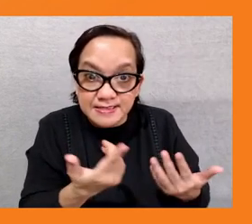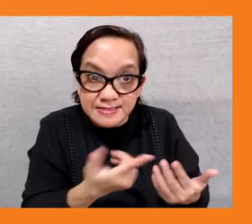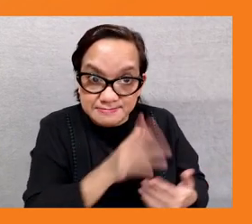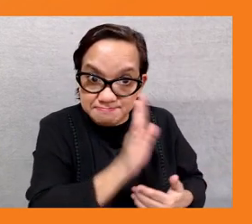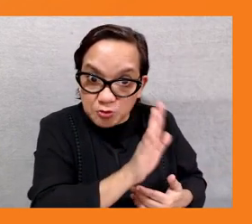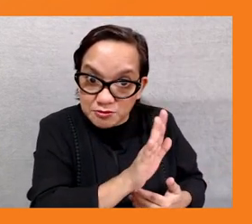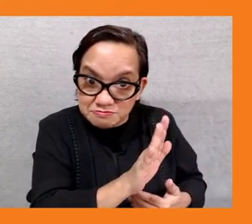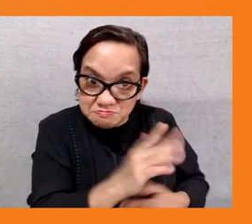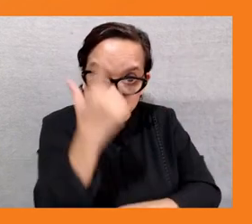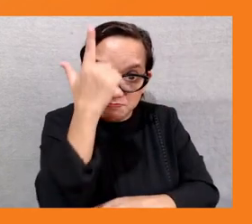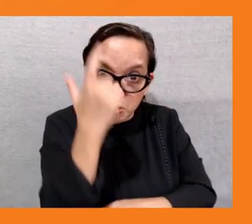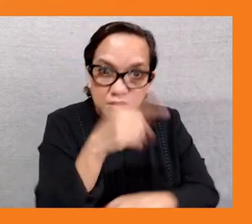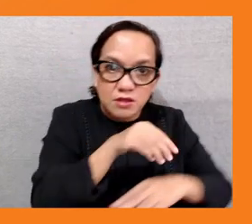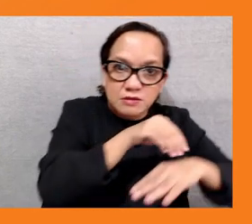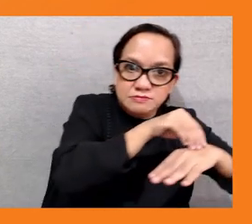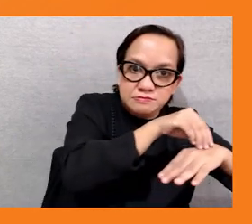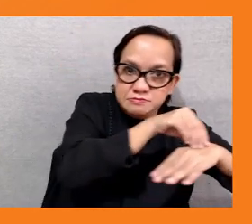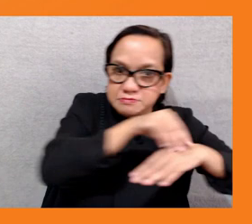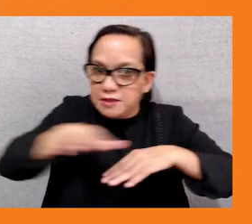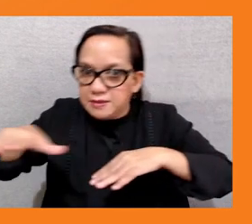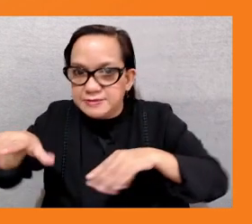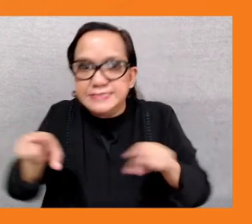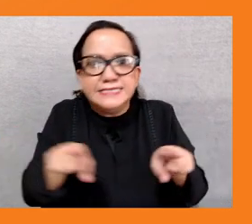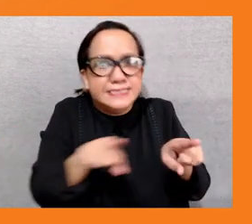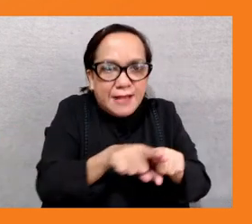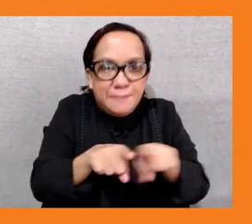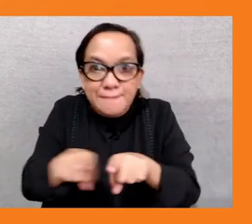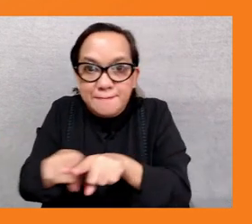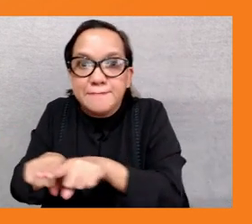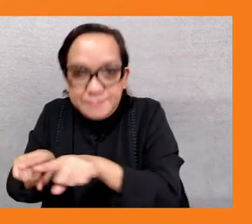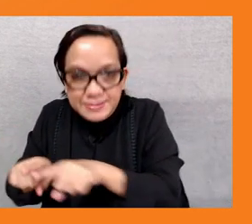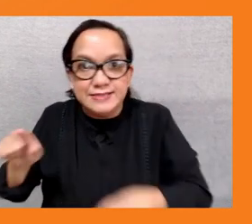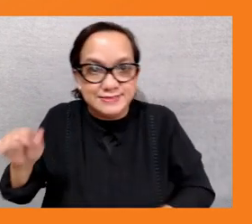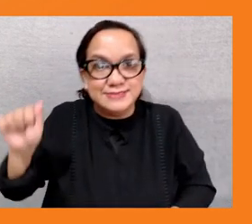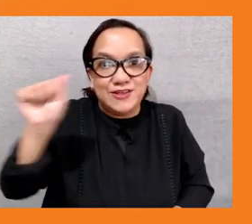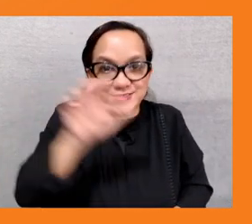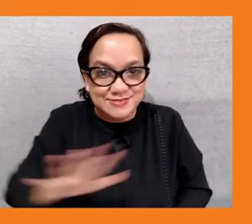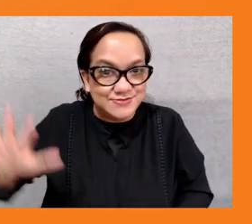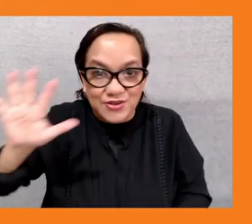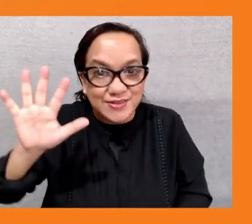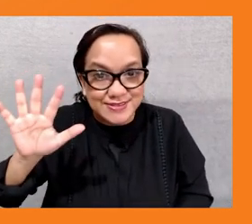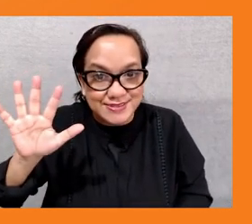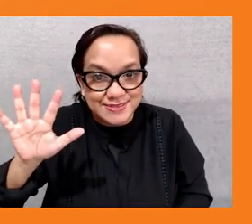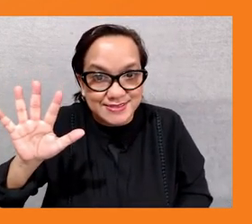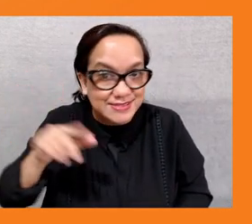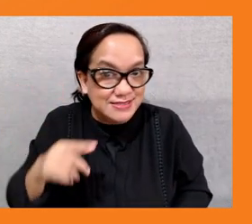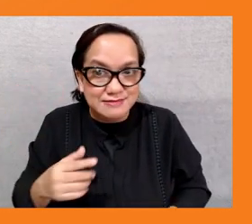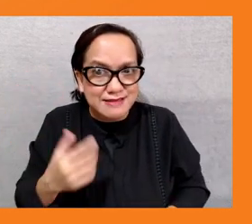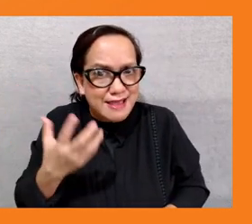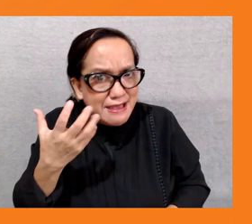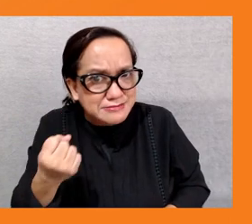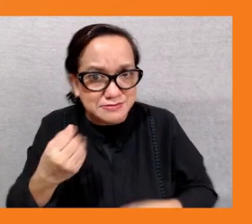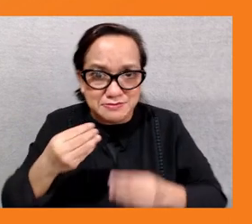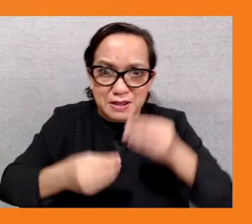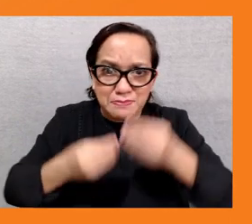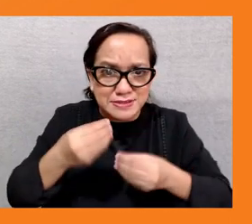groups particularly in asia we have some some big challenges you know it's a very diverse region with